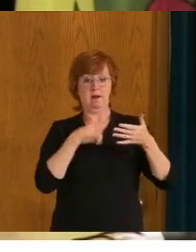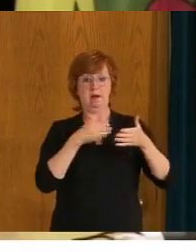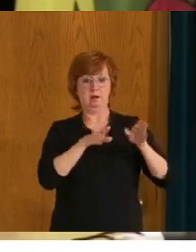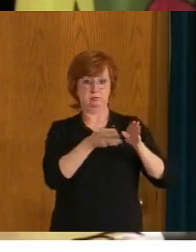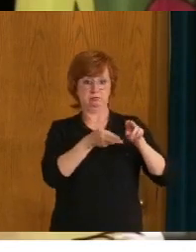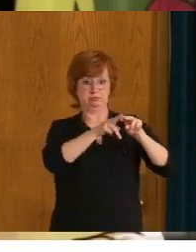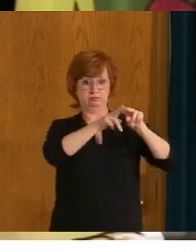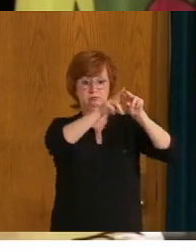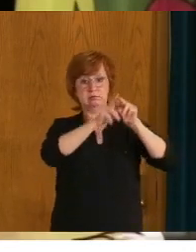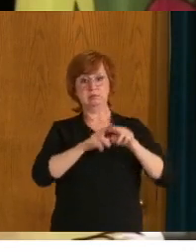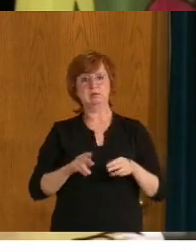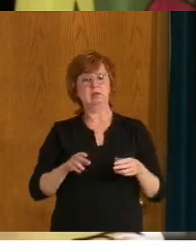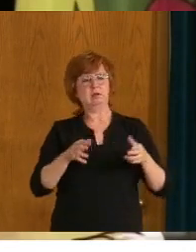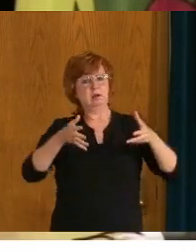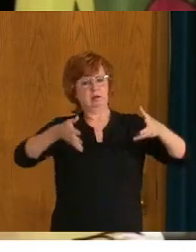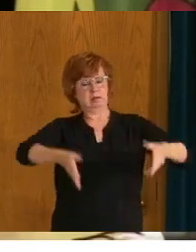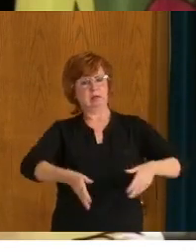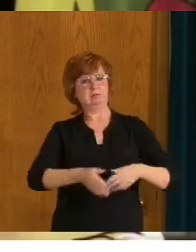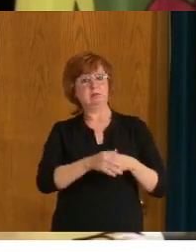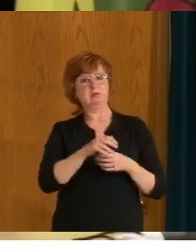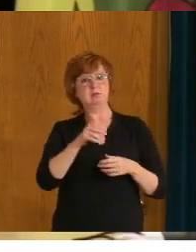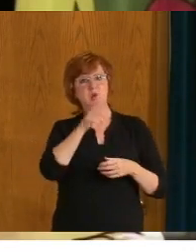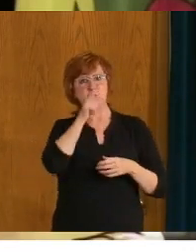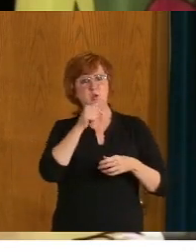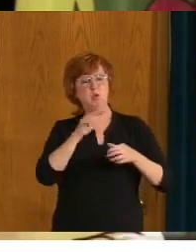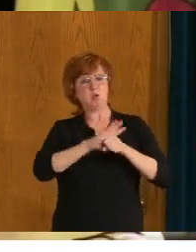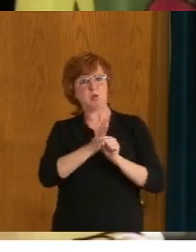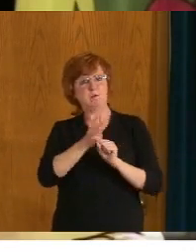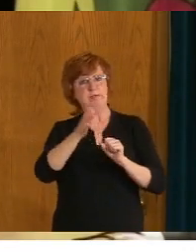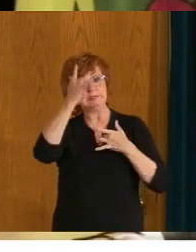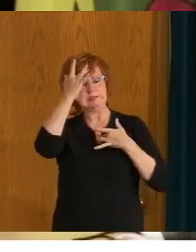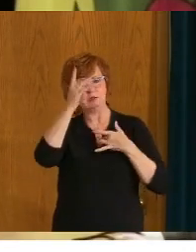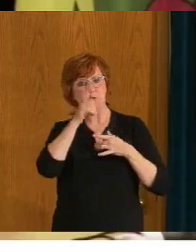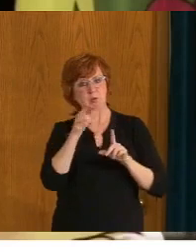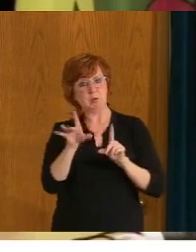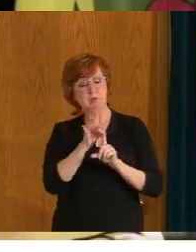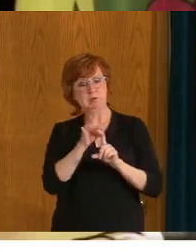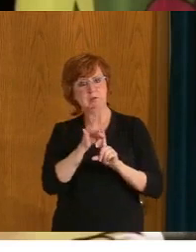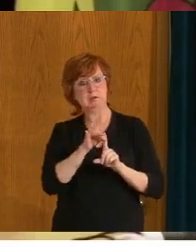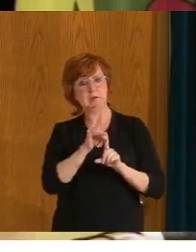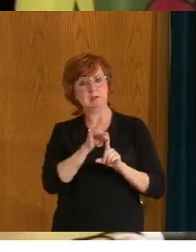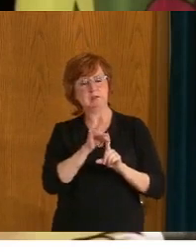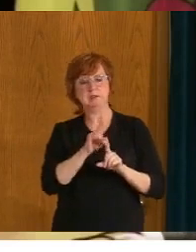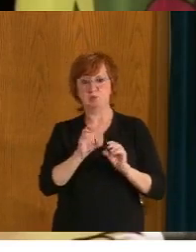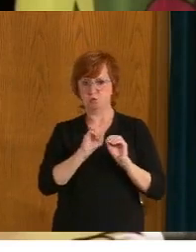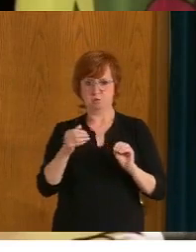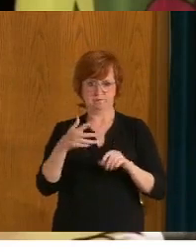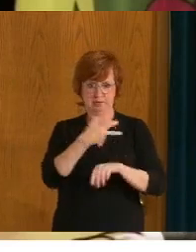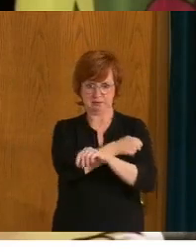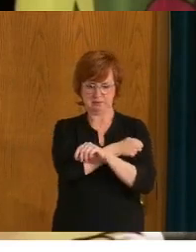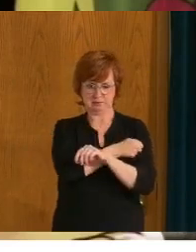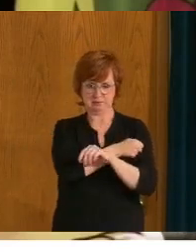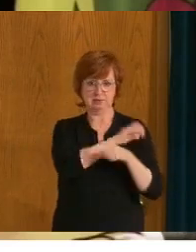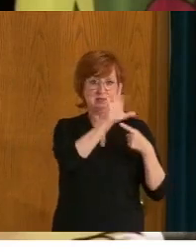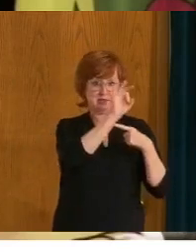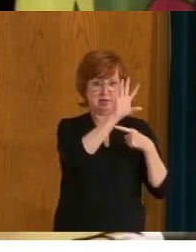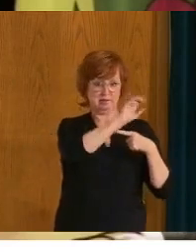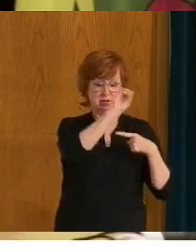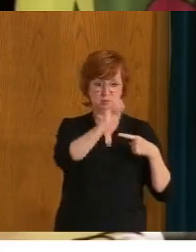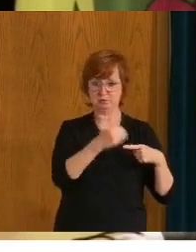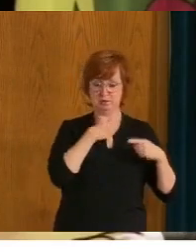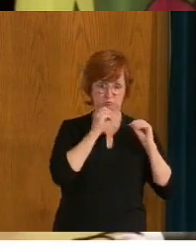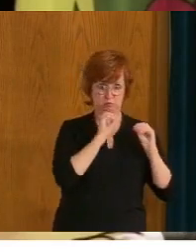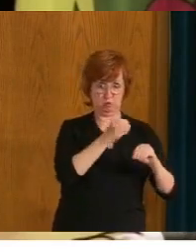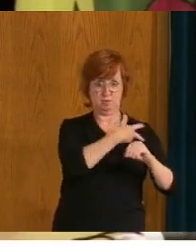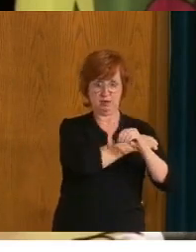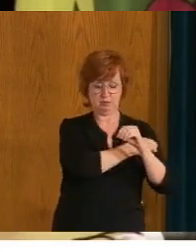Canada have been in unvaccinated people. About 4% of those cases were from partially vaccinated